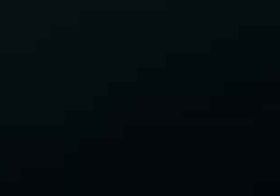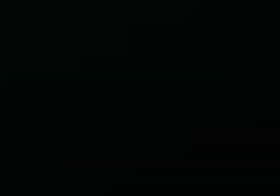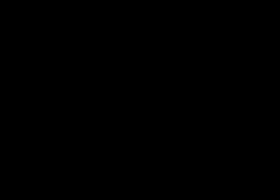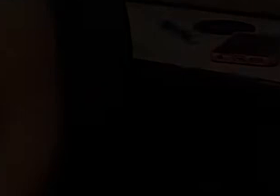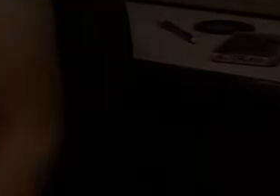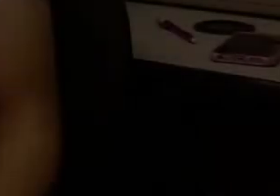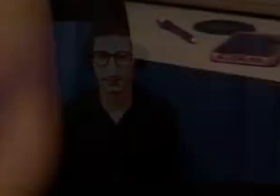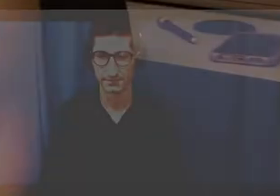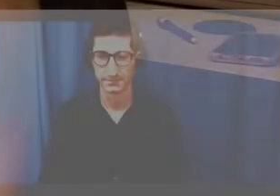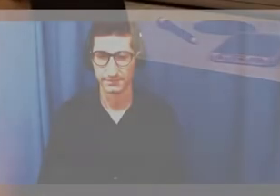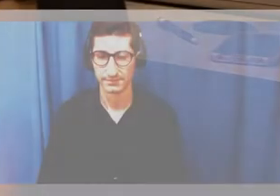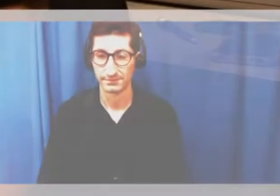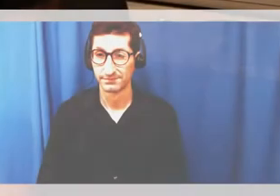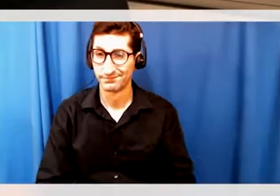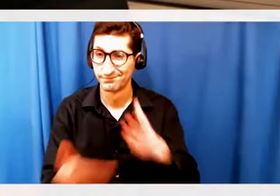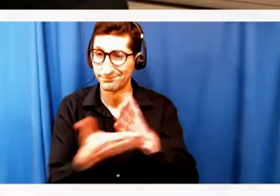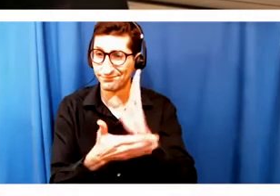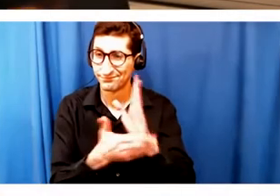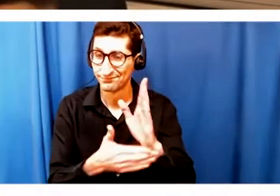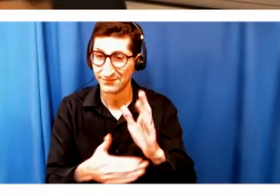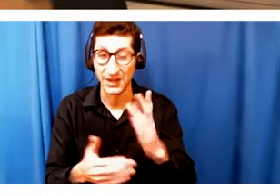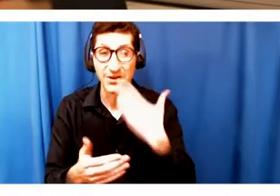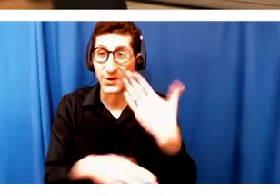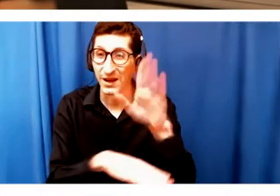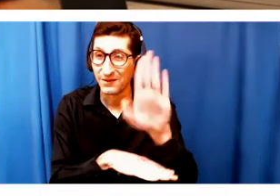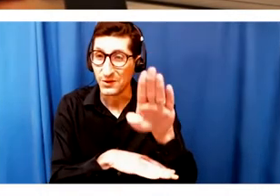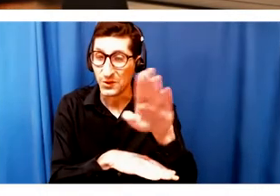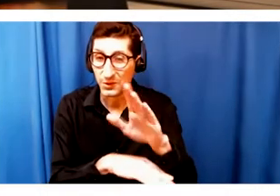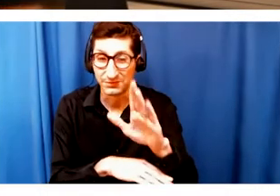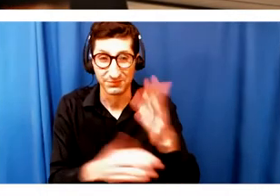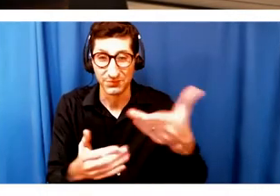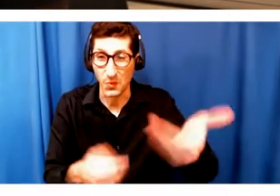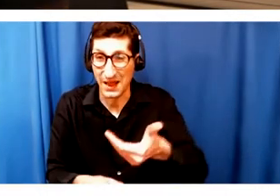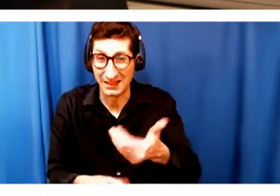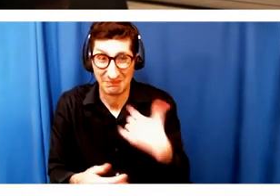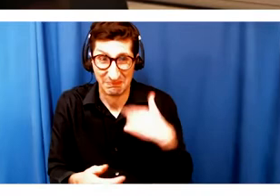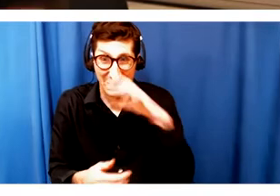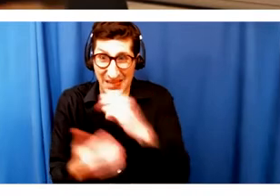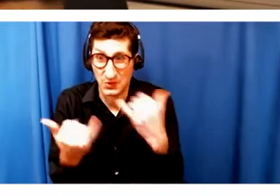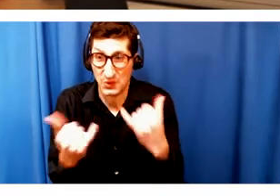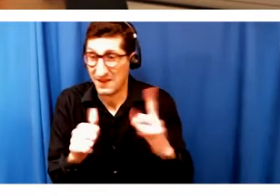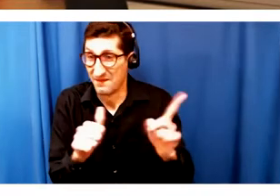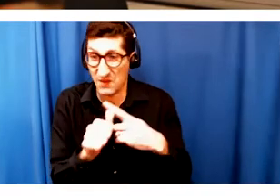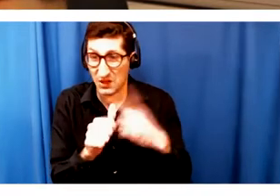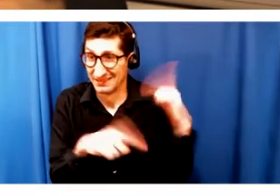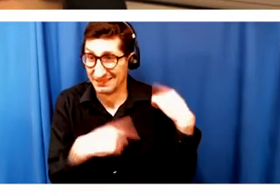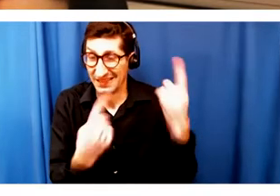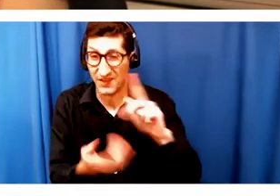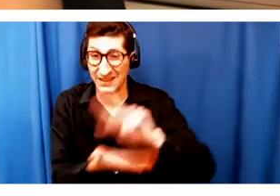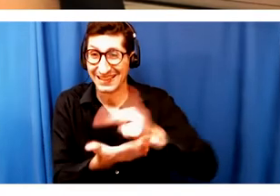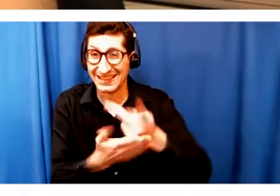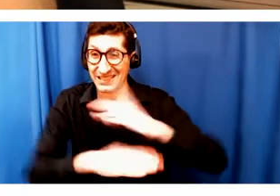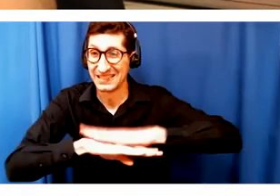a succulent... Alright, good afternoon. Welcome, I guess, to the first ever Kitchen Table